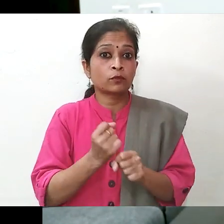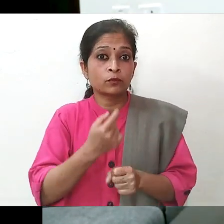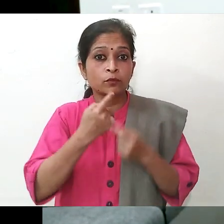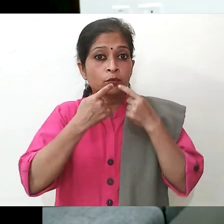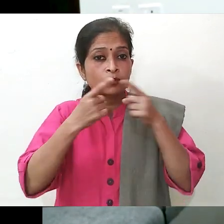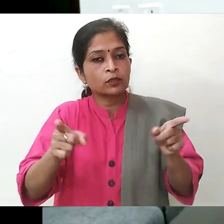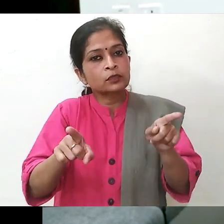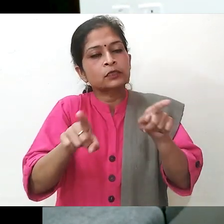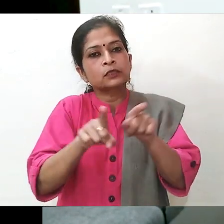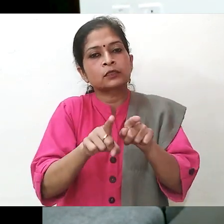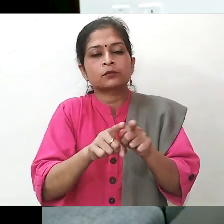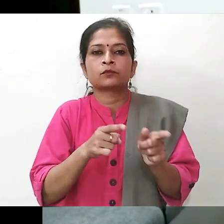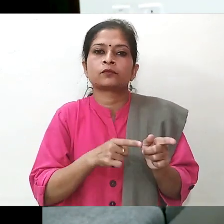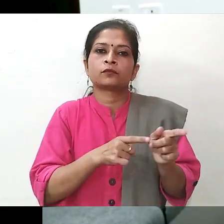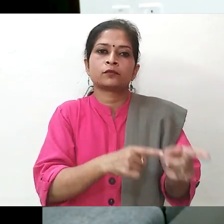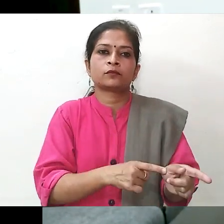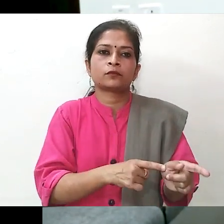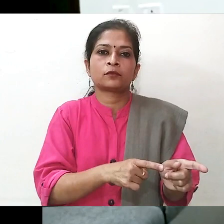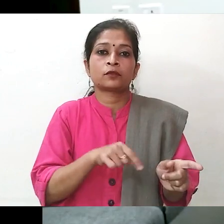instruction given by the government. The